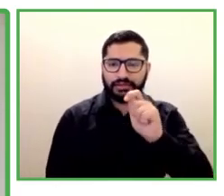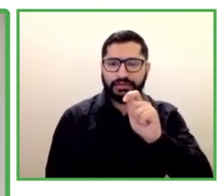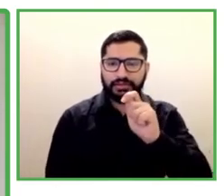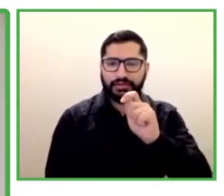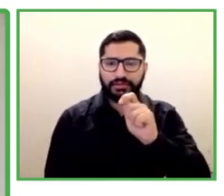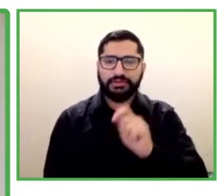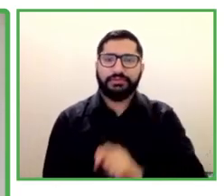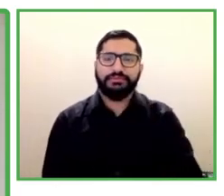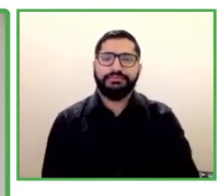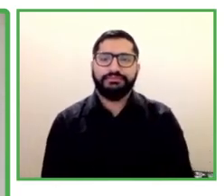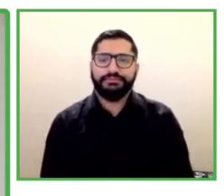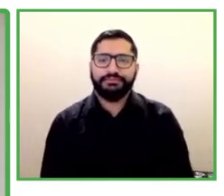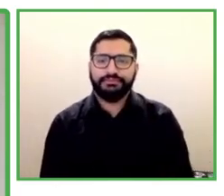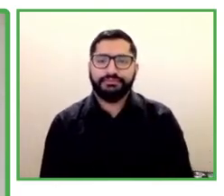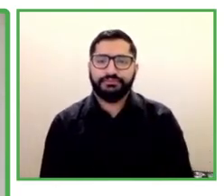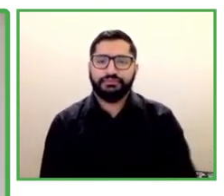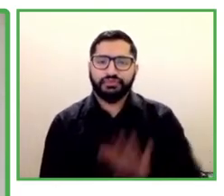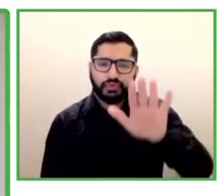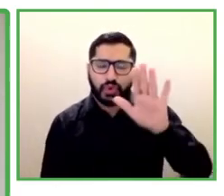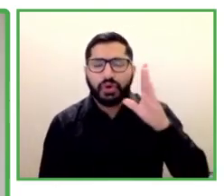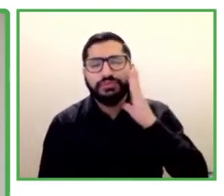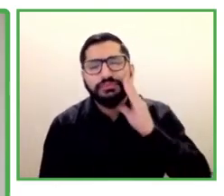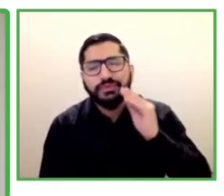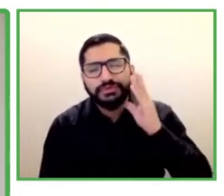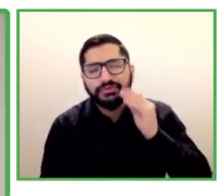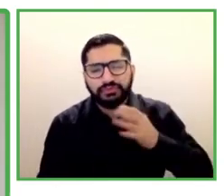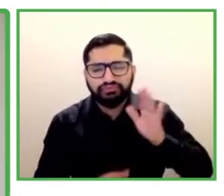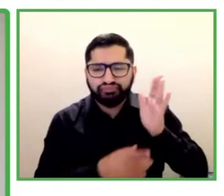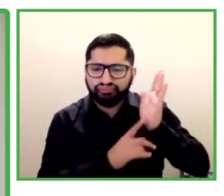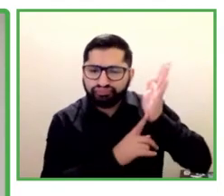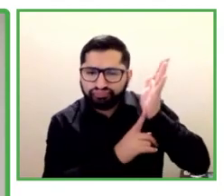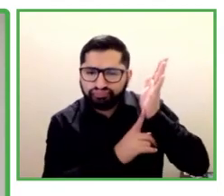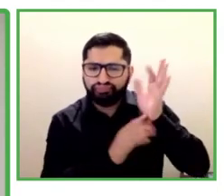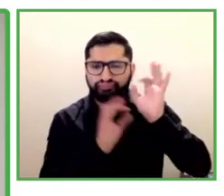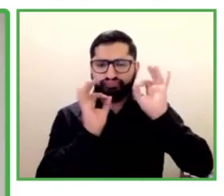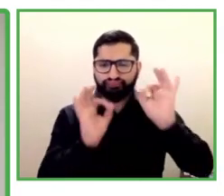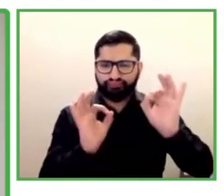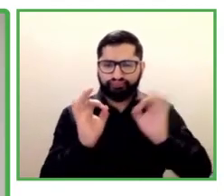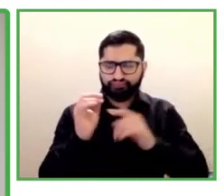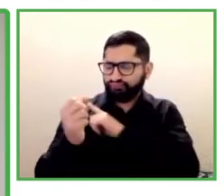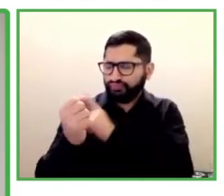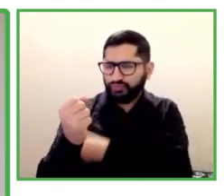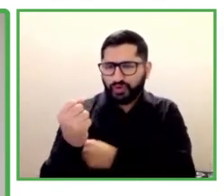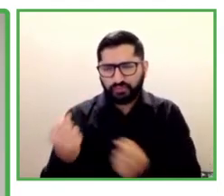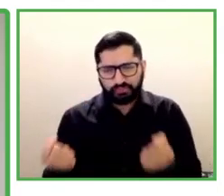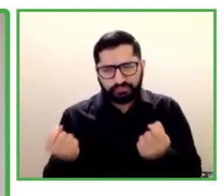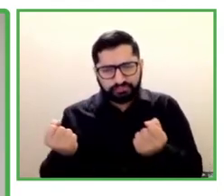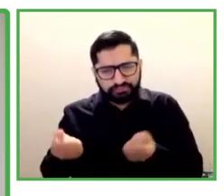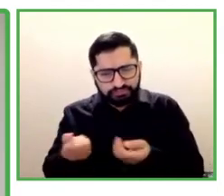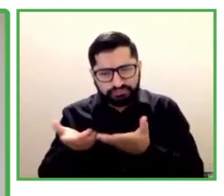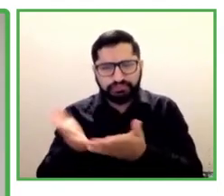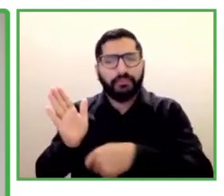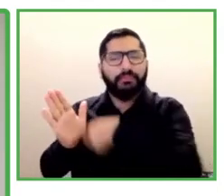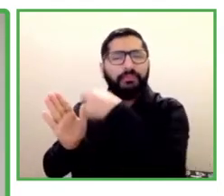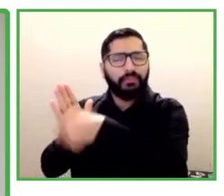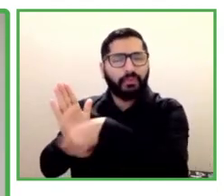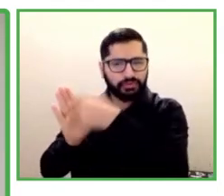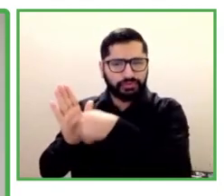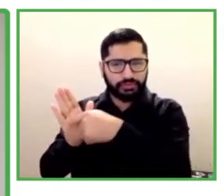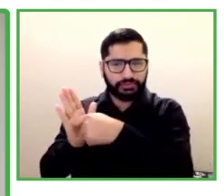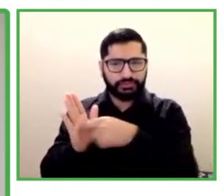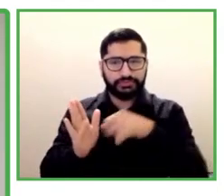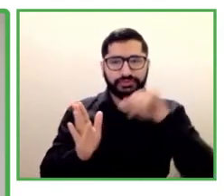this program and the whole Xero Project network, the power to accelerate the replication of proven innovations like yours.